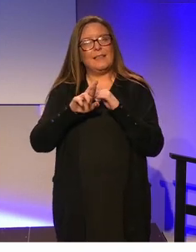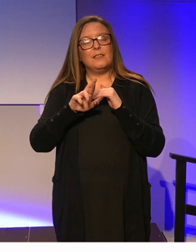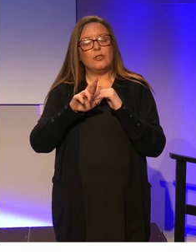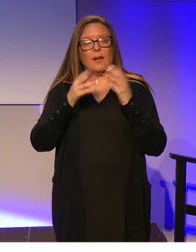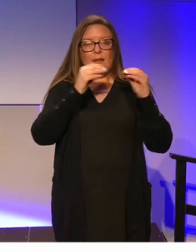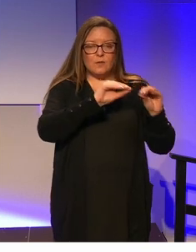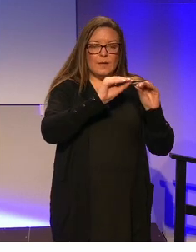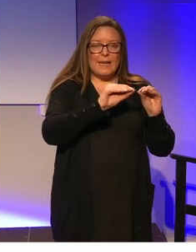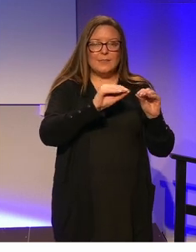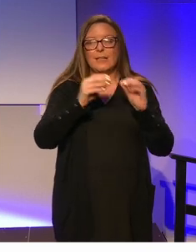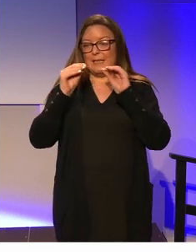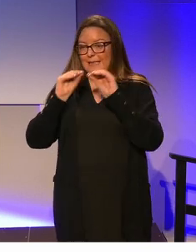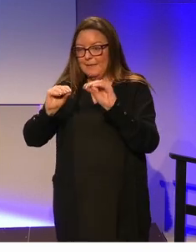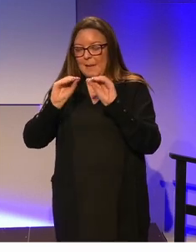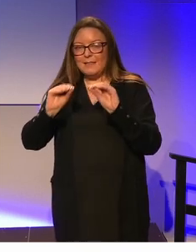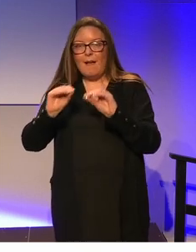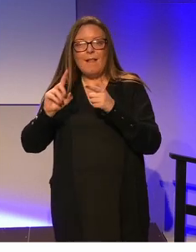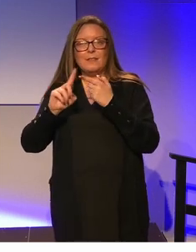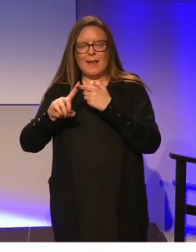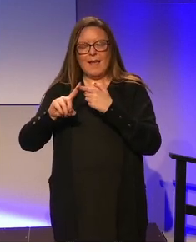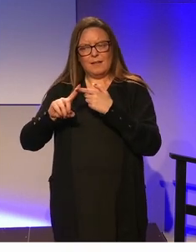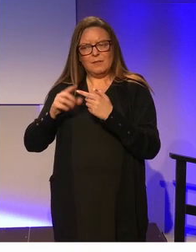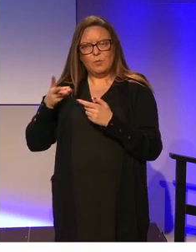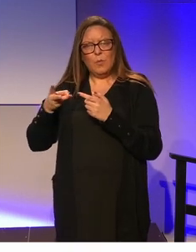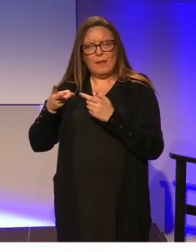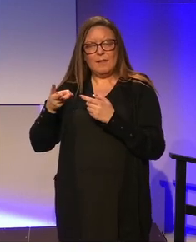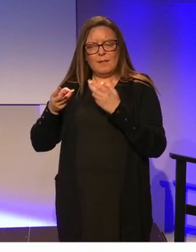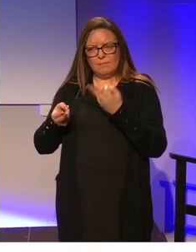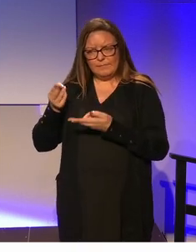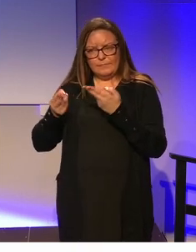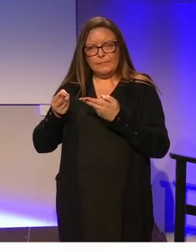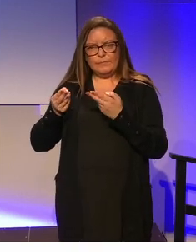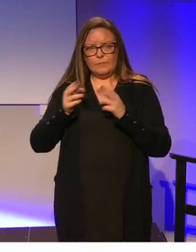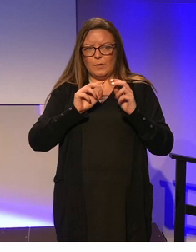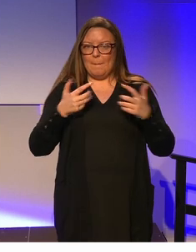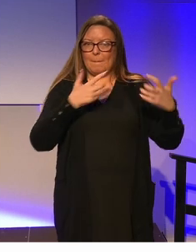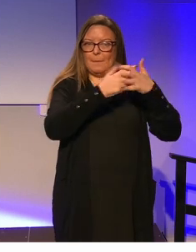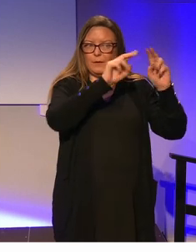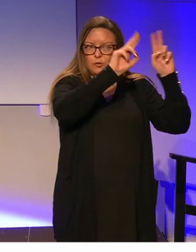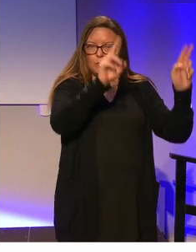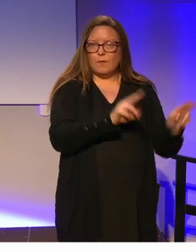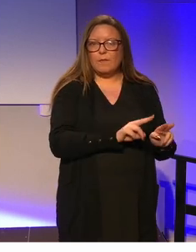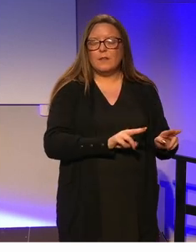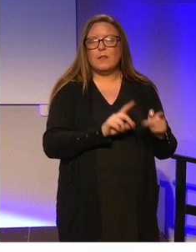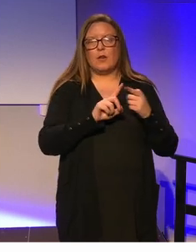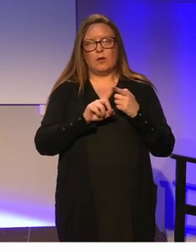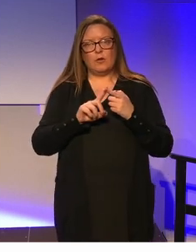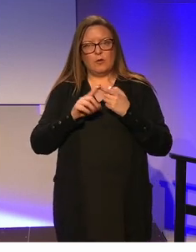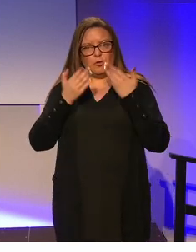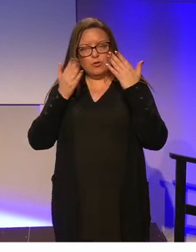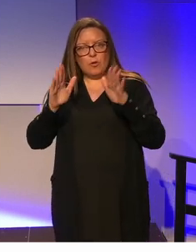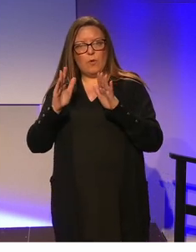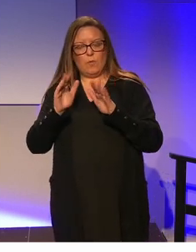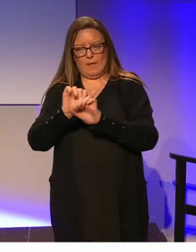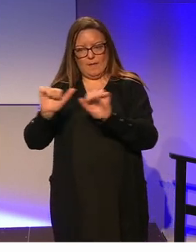pedagogy and assessment have embraced the concept of progressive universalism in striving to respond to the diversity of